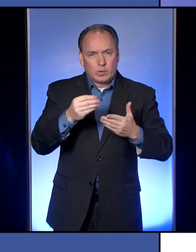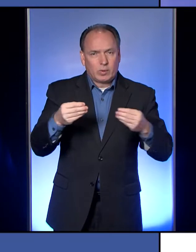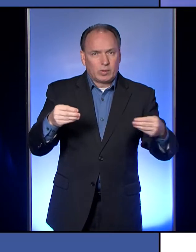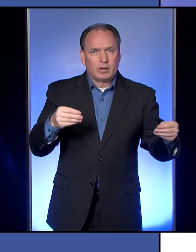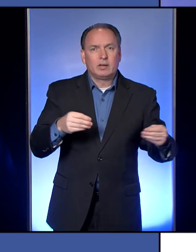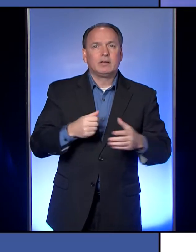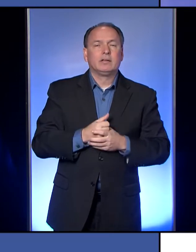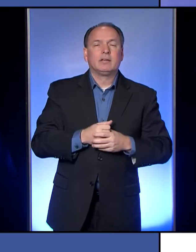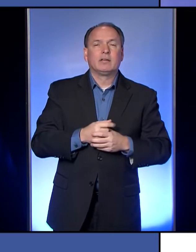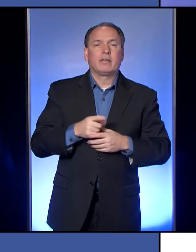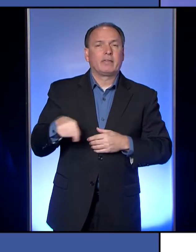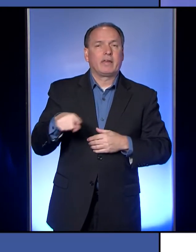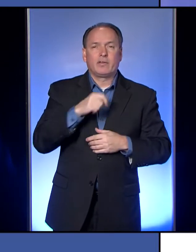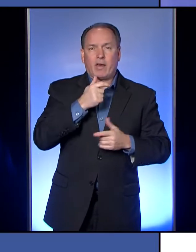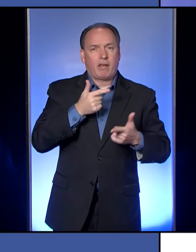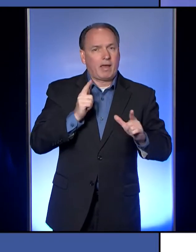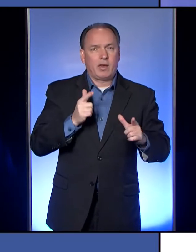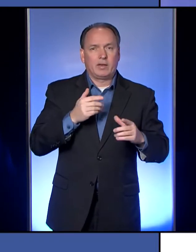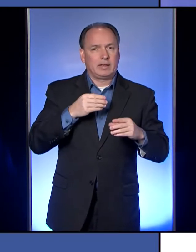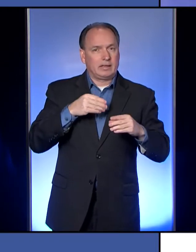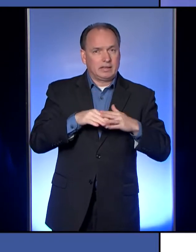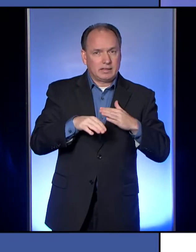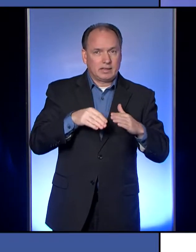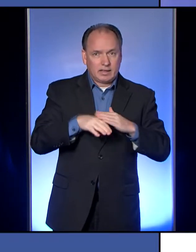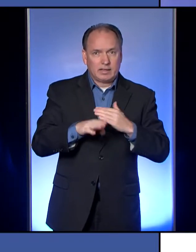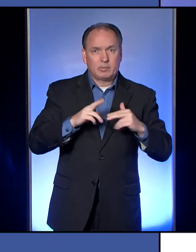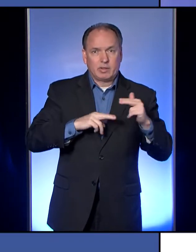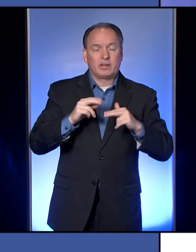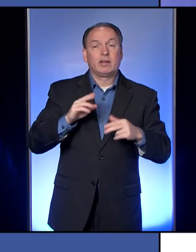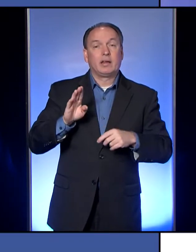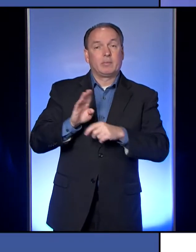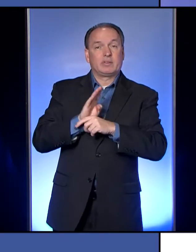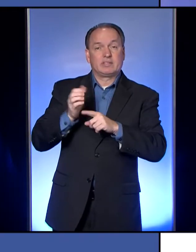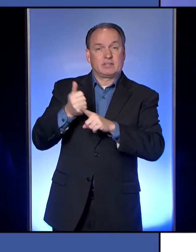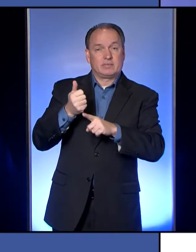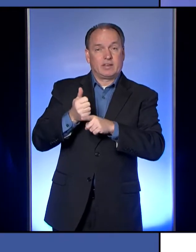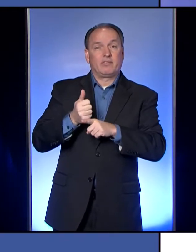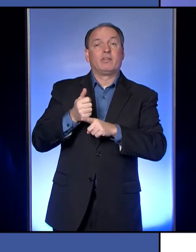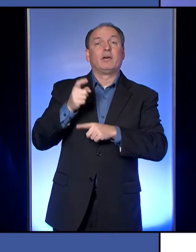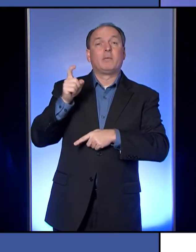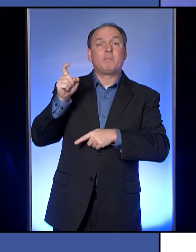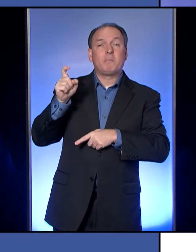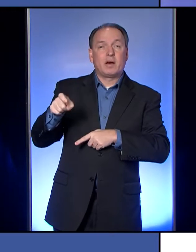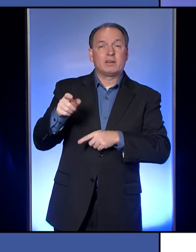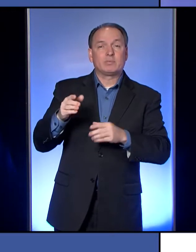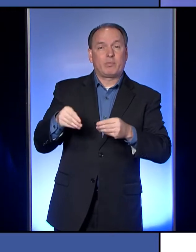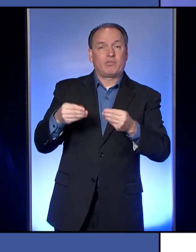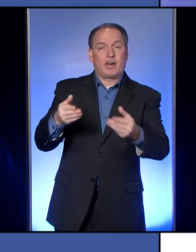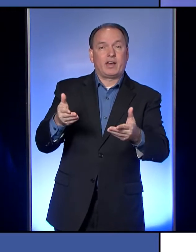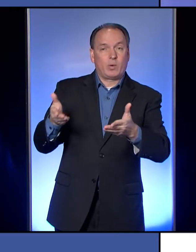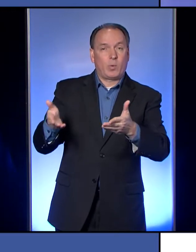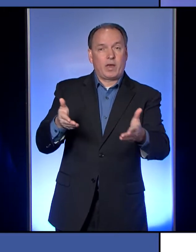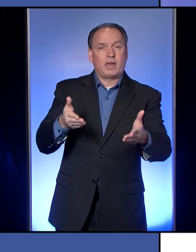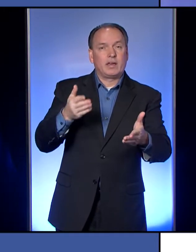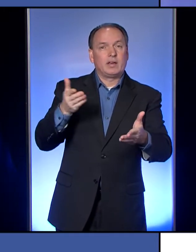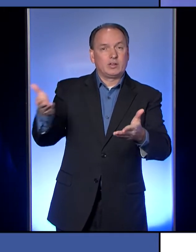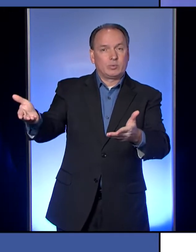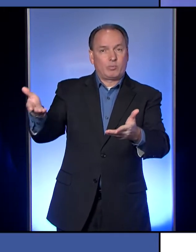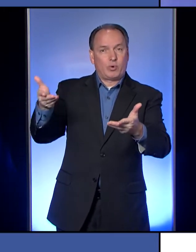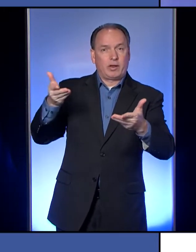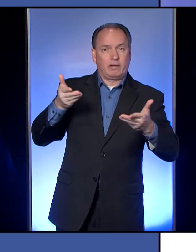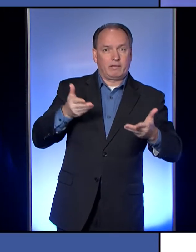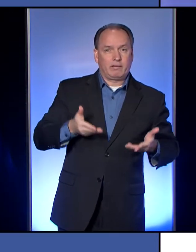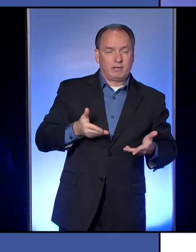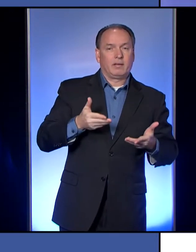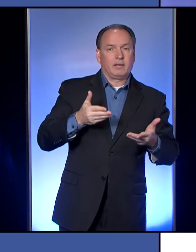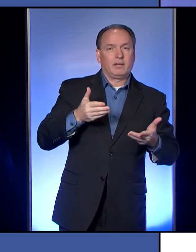and they are not allowed in, the business has to provide a way for them to bring the product out to the individual. outside